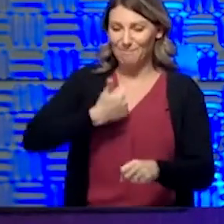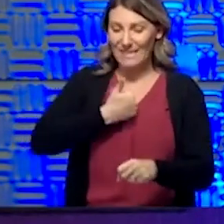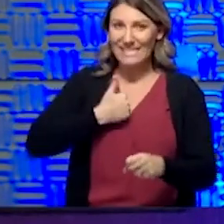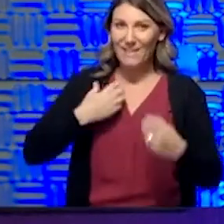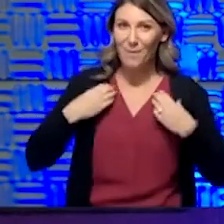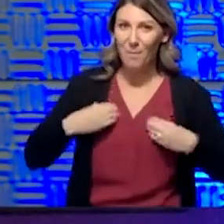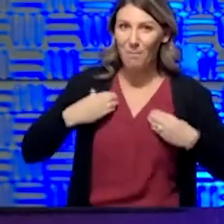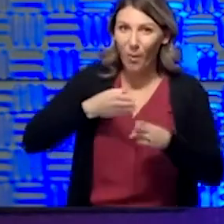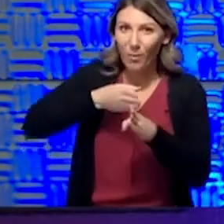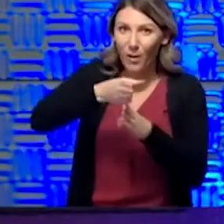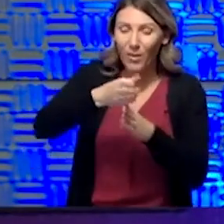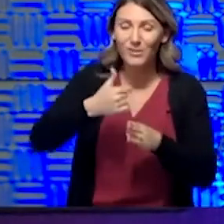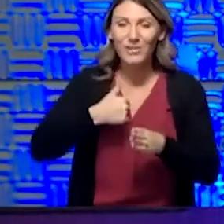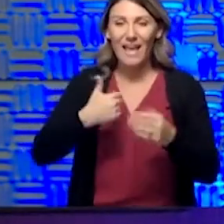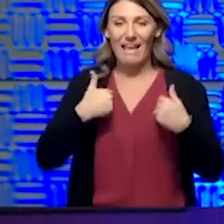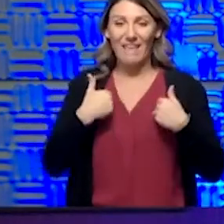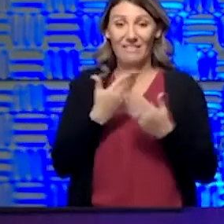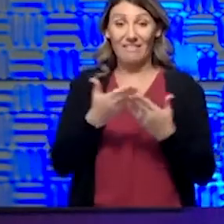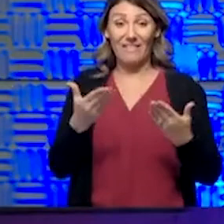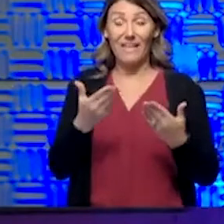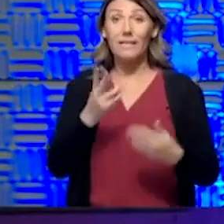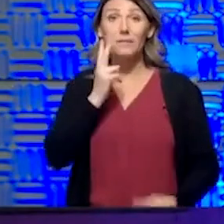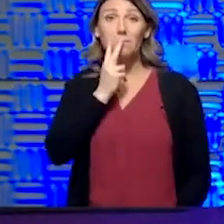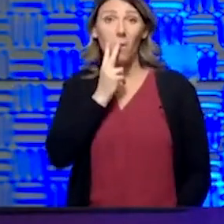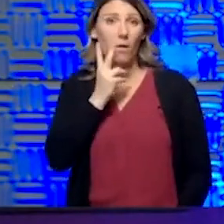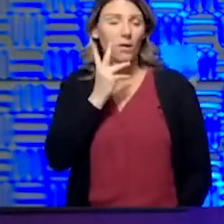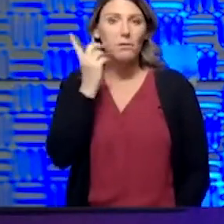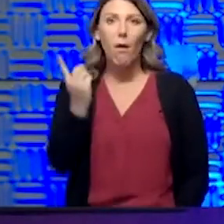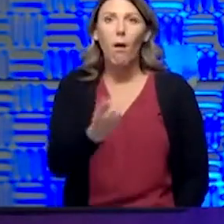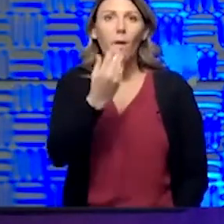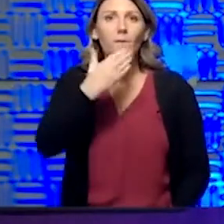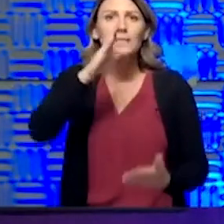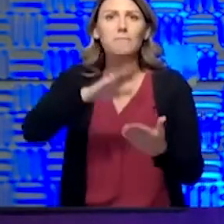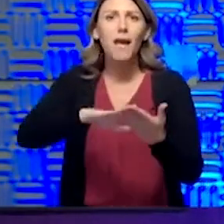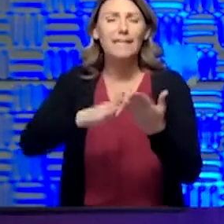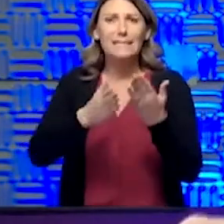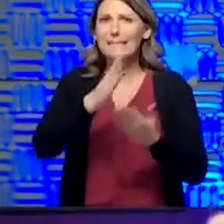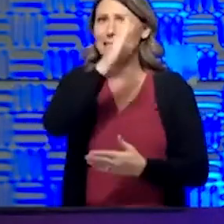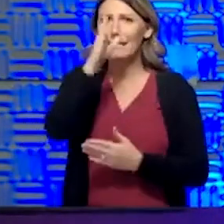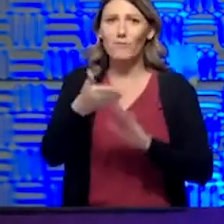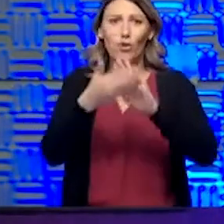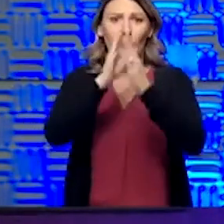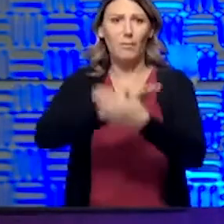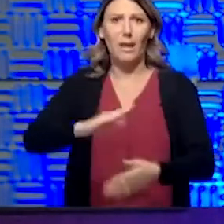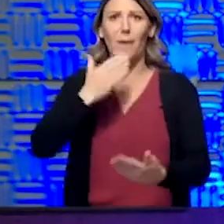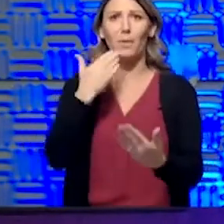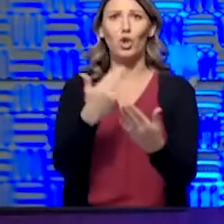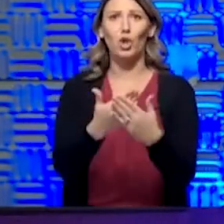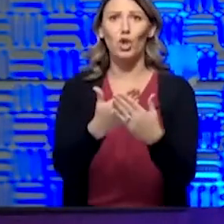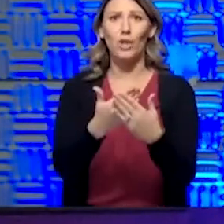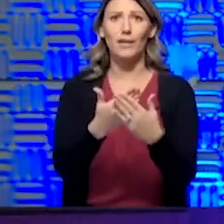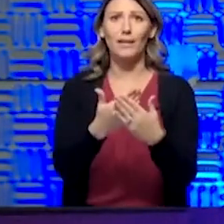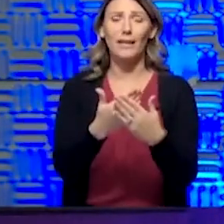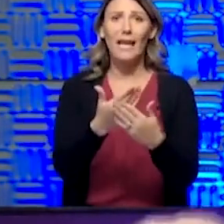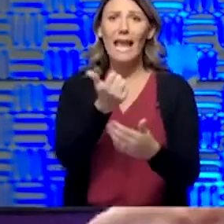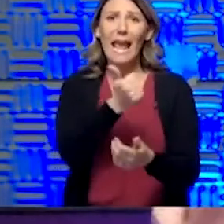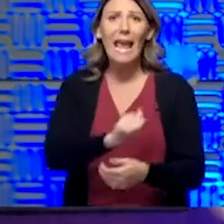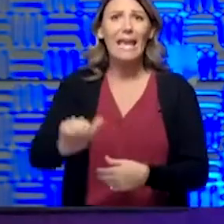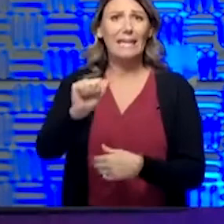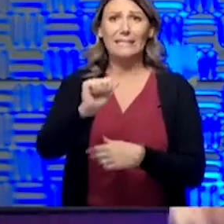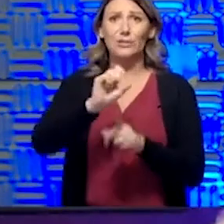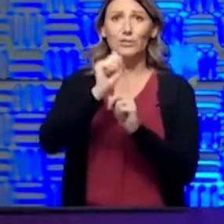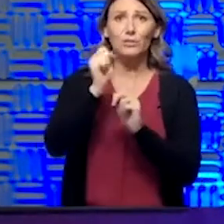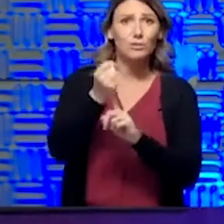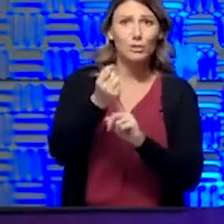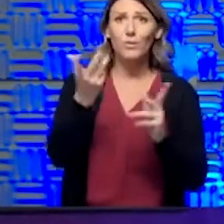have this kind of thing that smoking is always bad, and it never gets good under any circumstance. And vaping. And vaping,